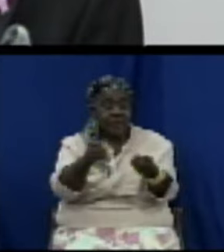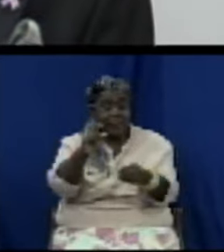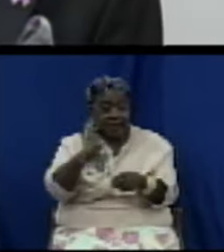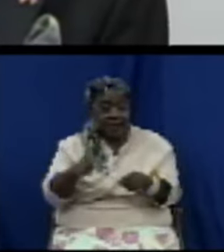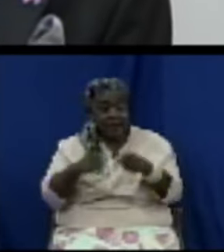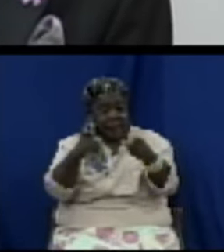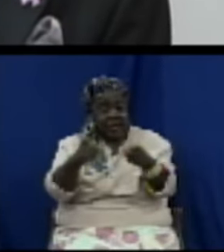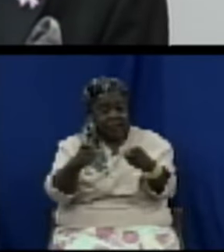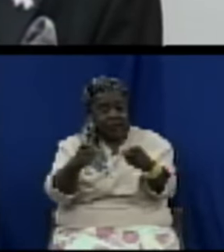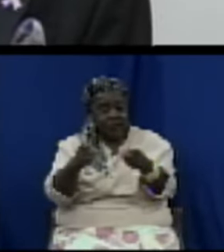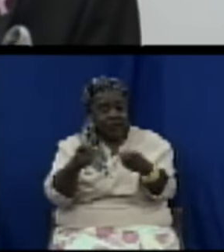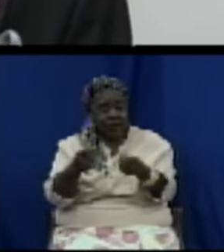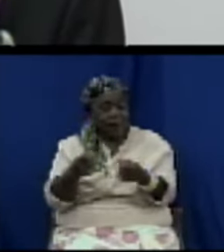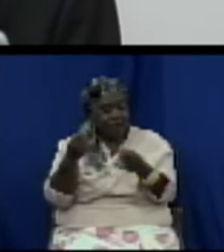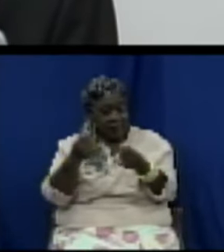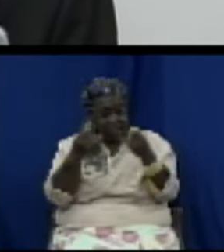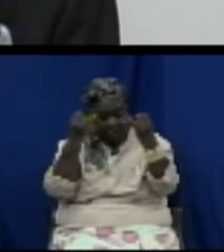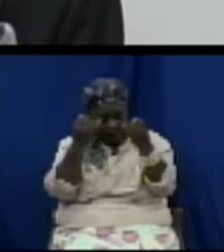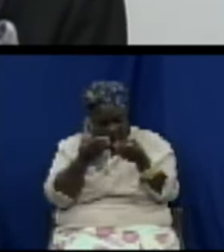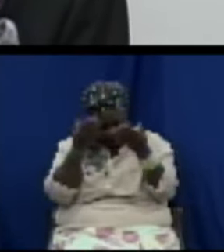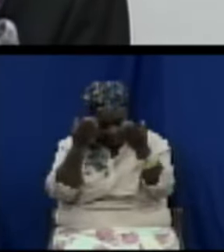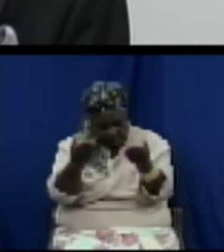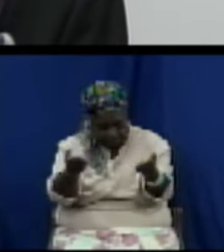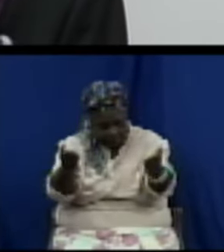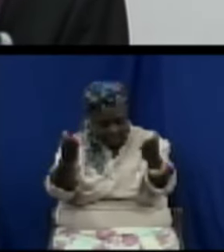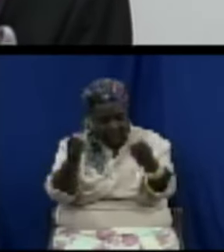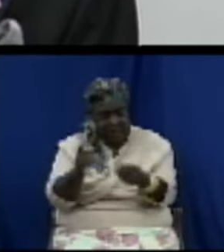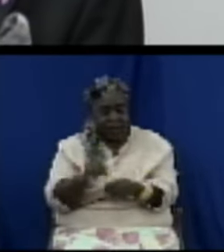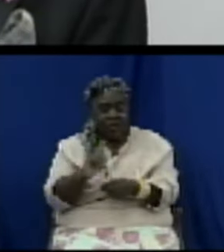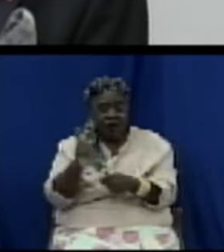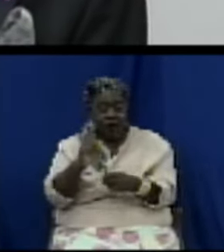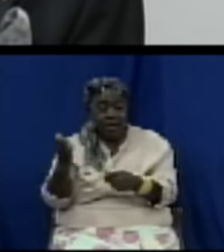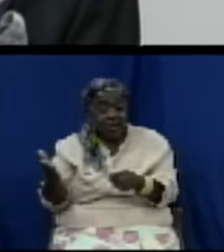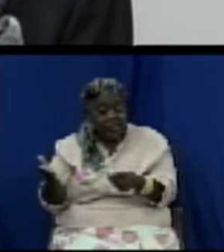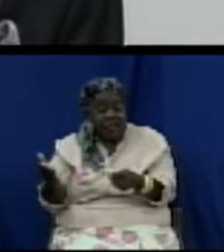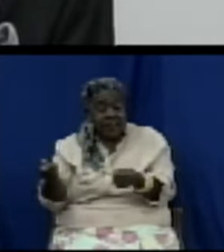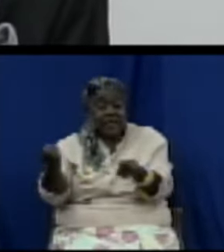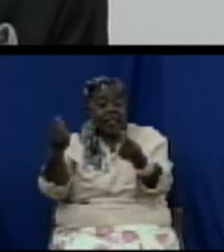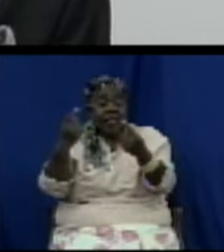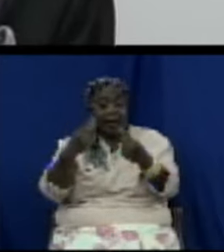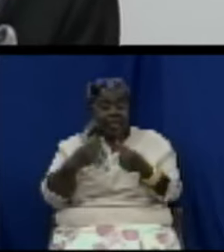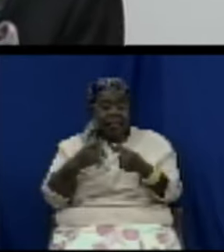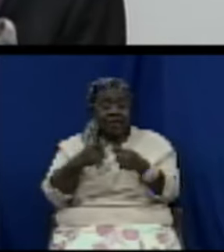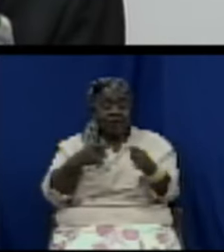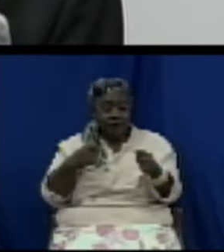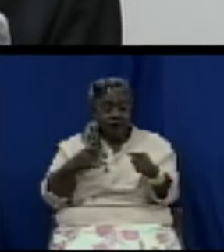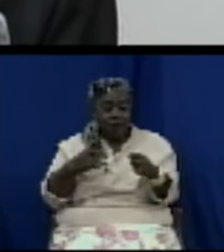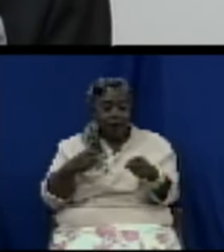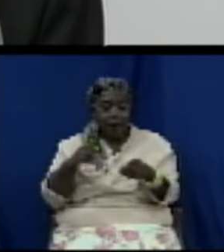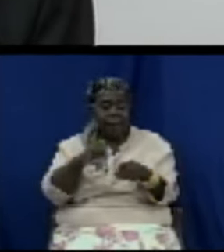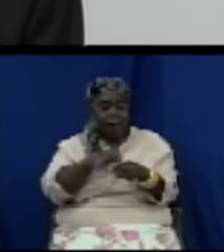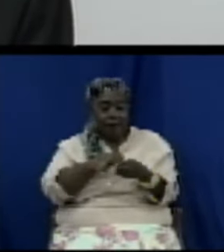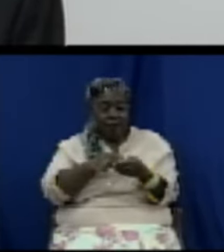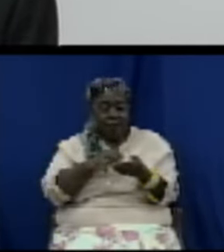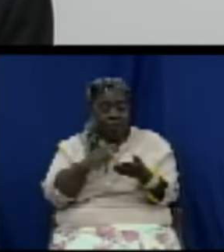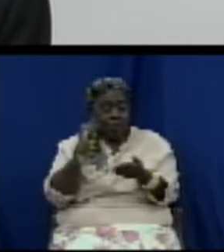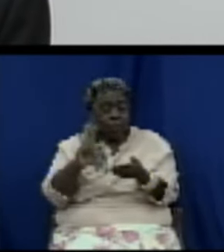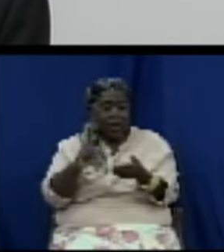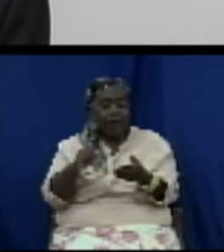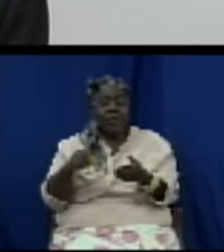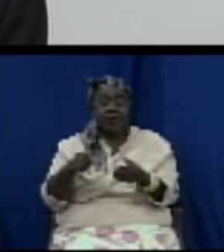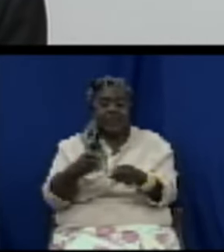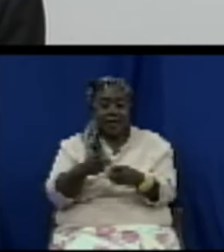as to the origin the price the care where where was it stored